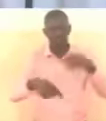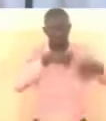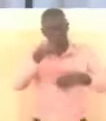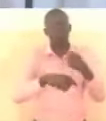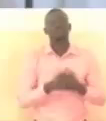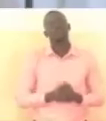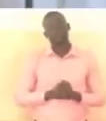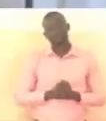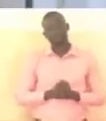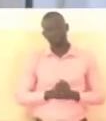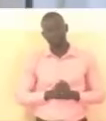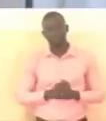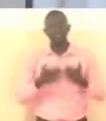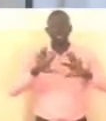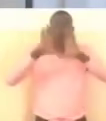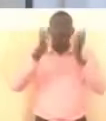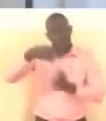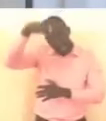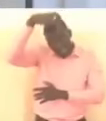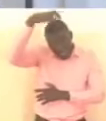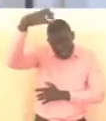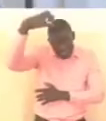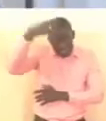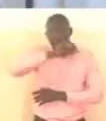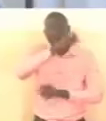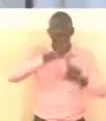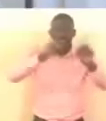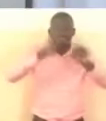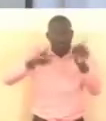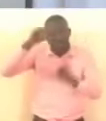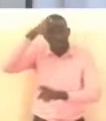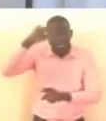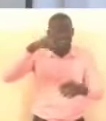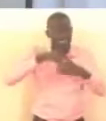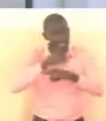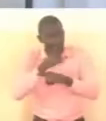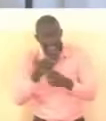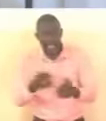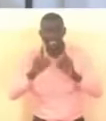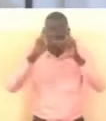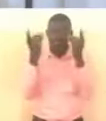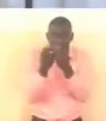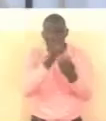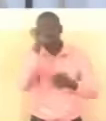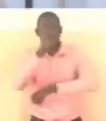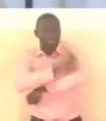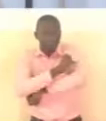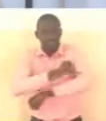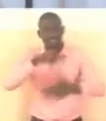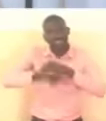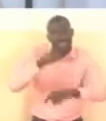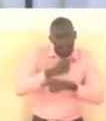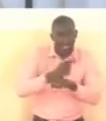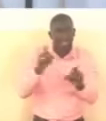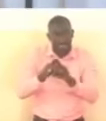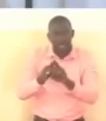heads of the various ministries departments and agencies begin to pride themselves not only